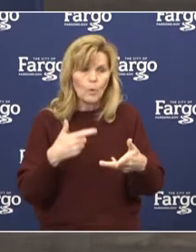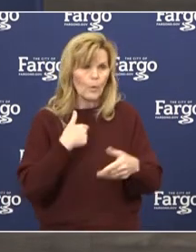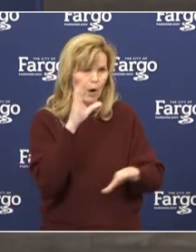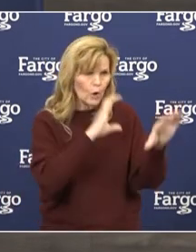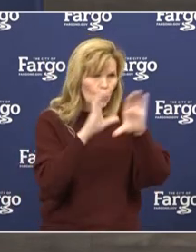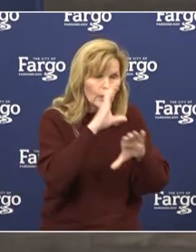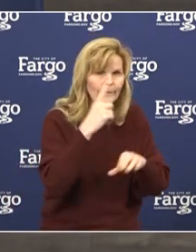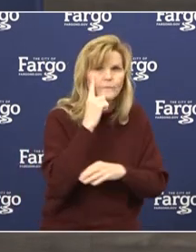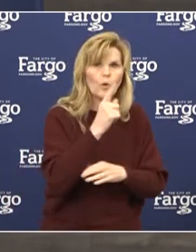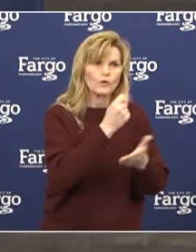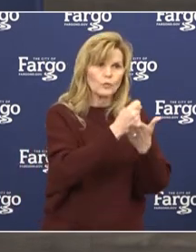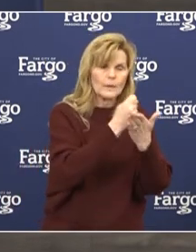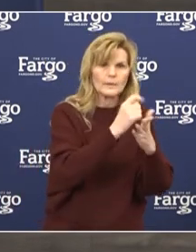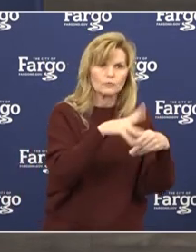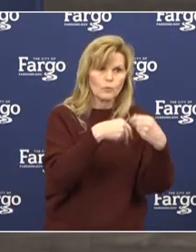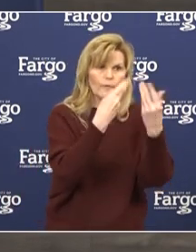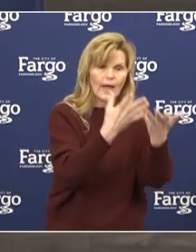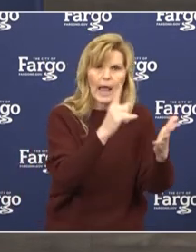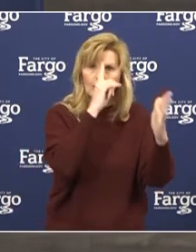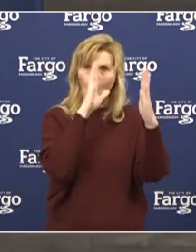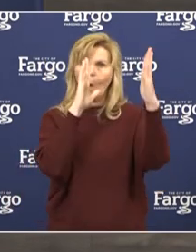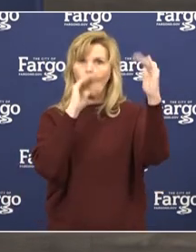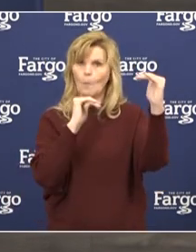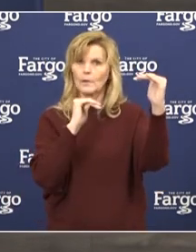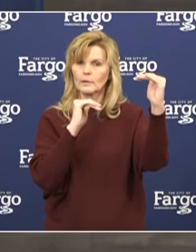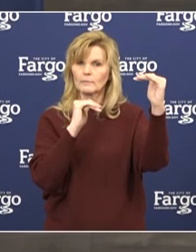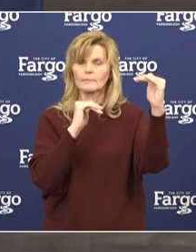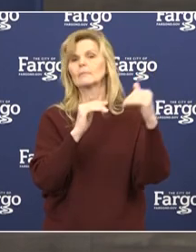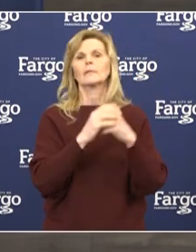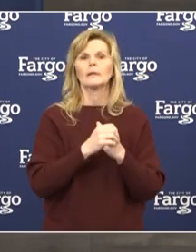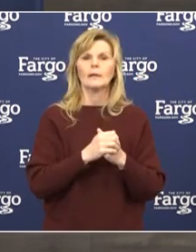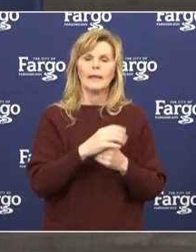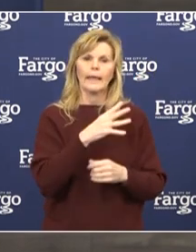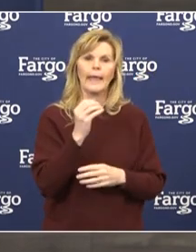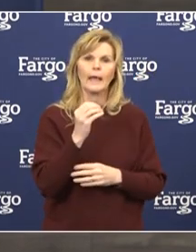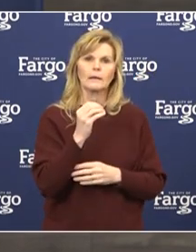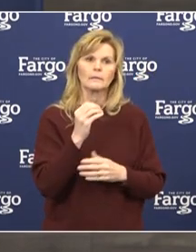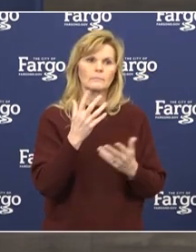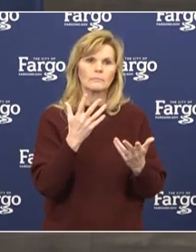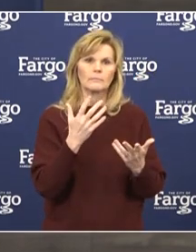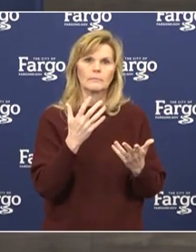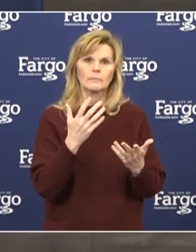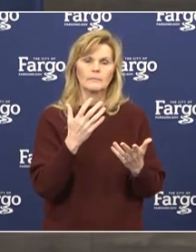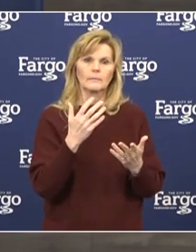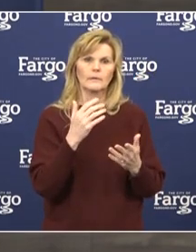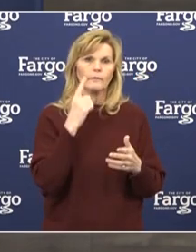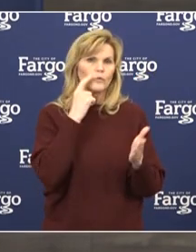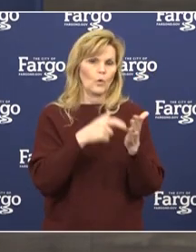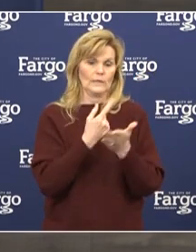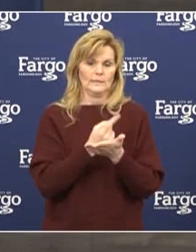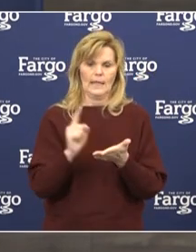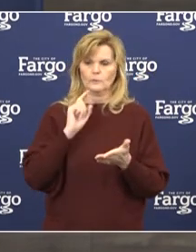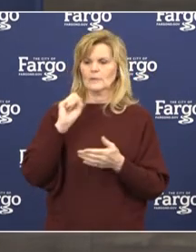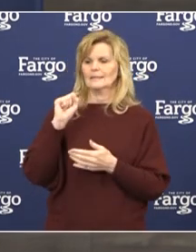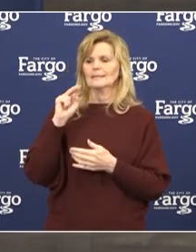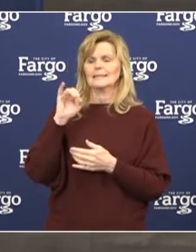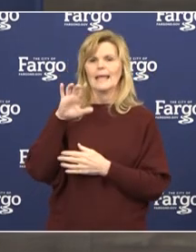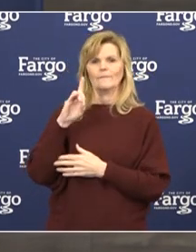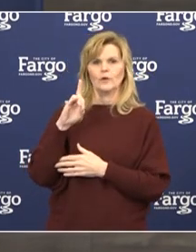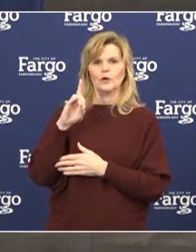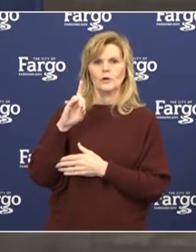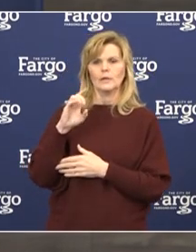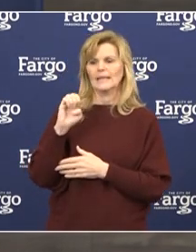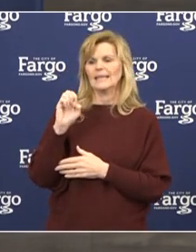help to provide hope. Masks, as last week, Sanford, much like Assentia,